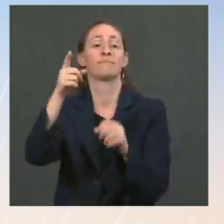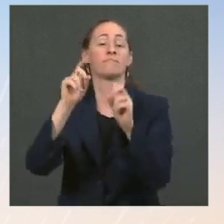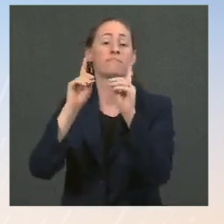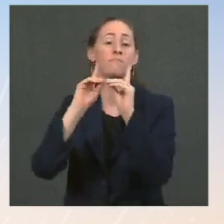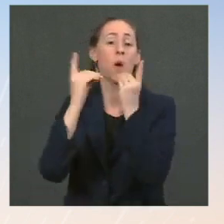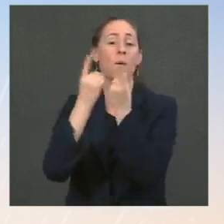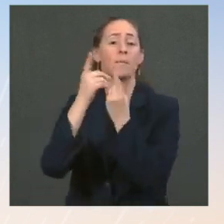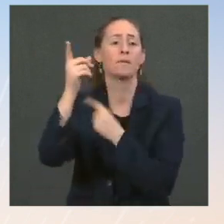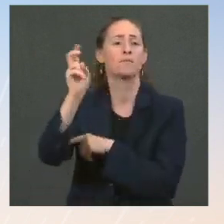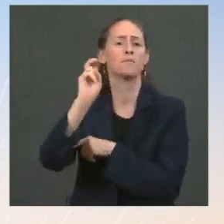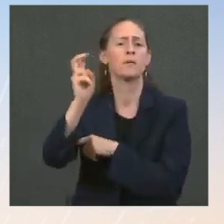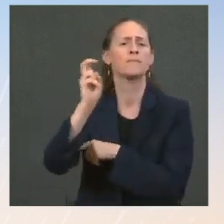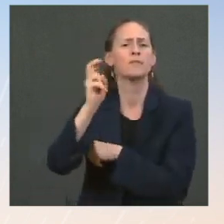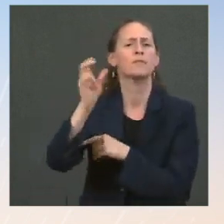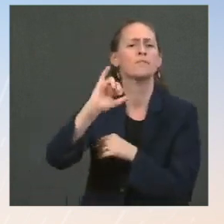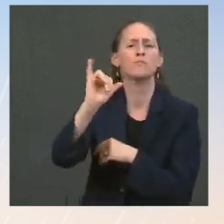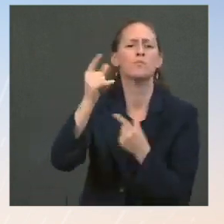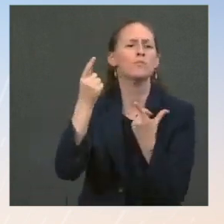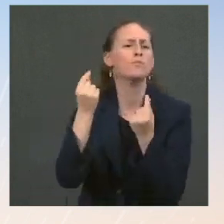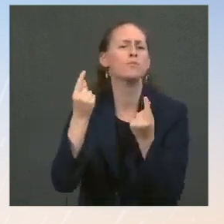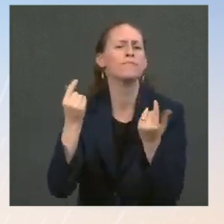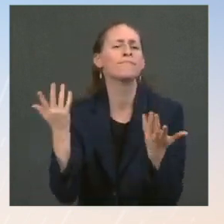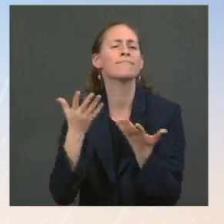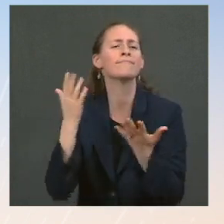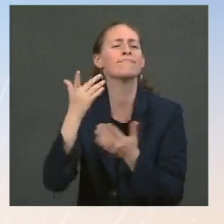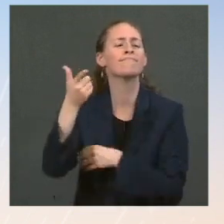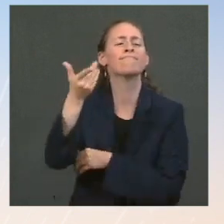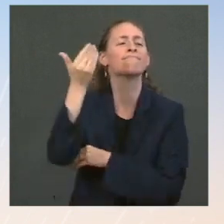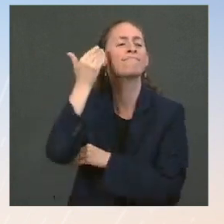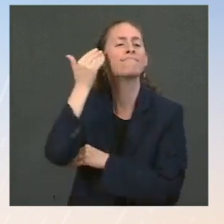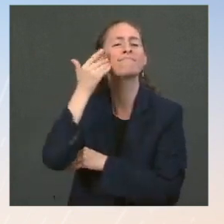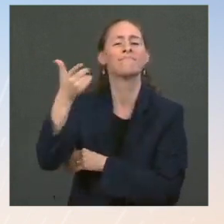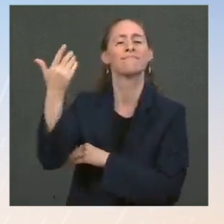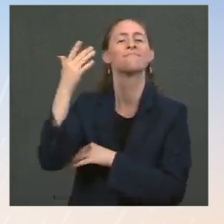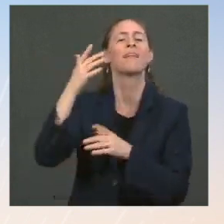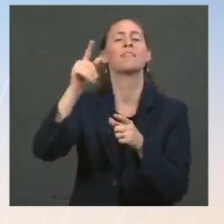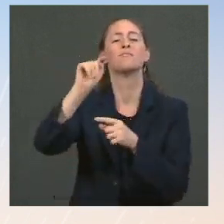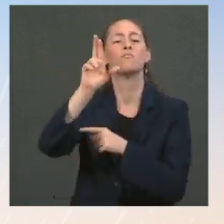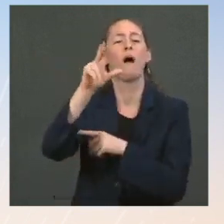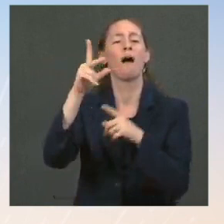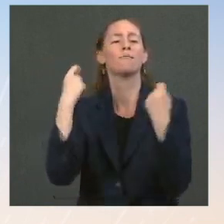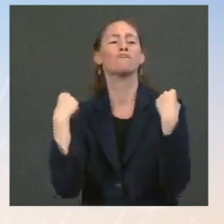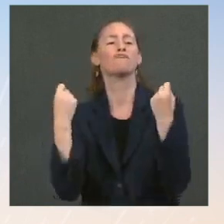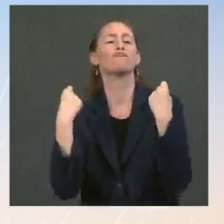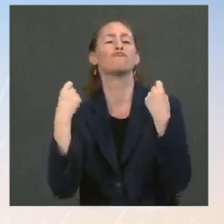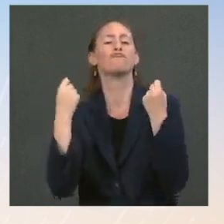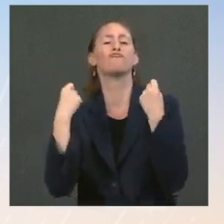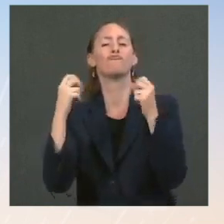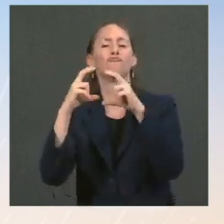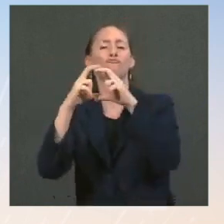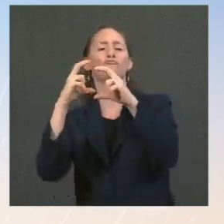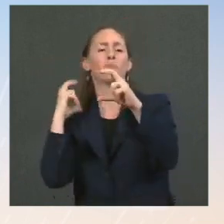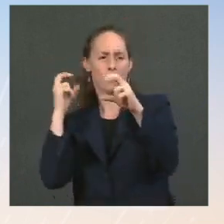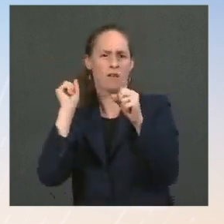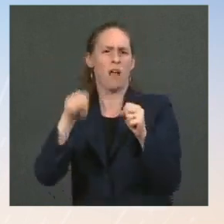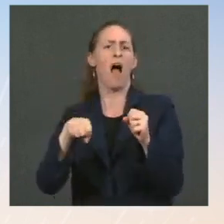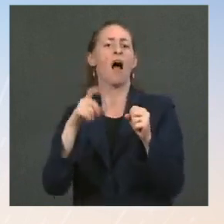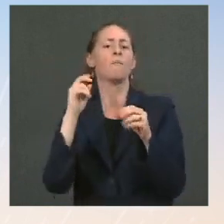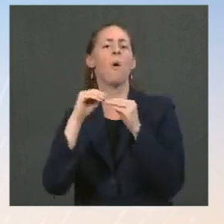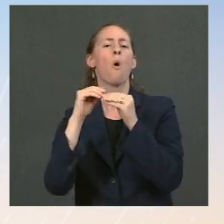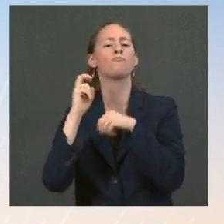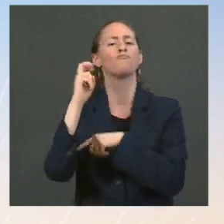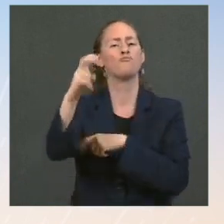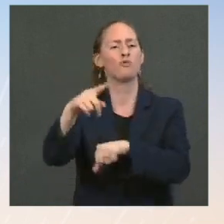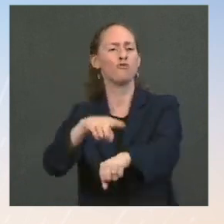to how many hours a truck driver can drive. They applied nationally to goods that support COVID-19 response, as well as gasoline and other types